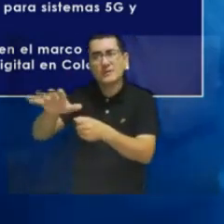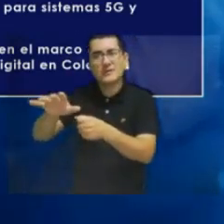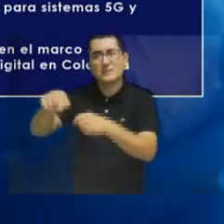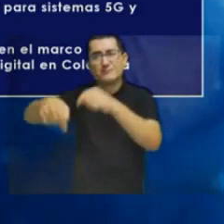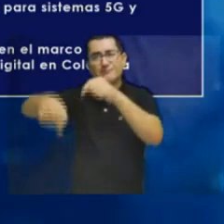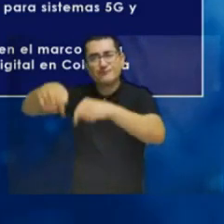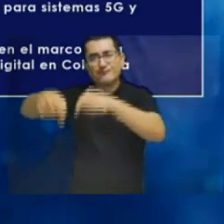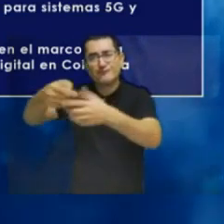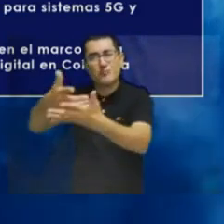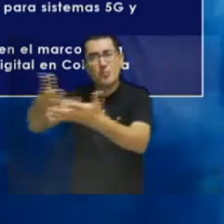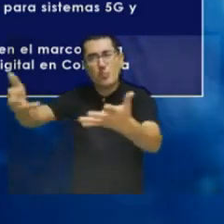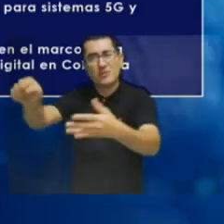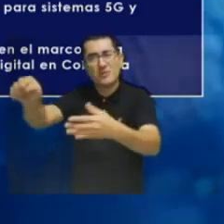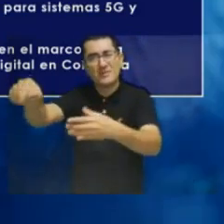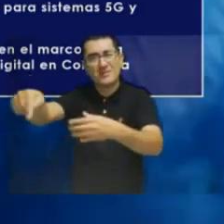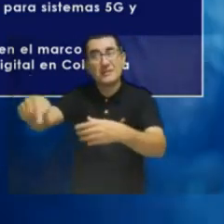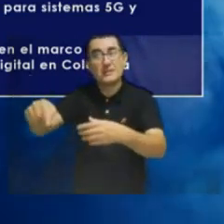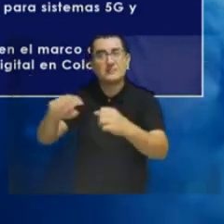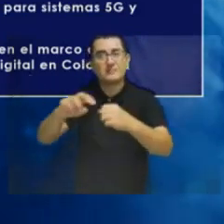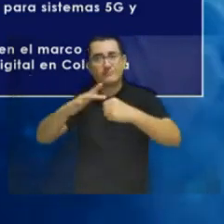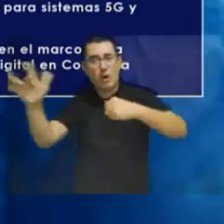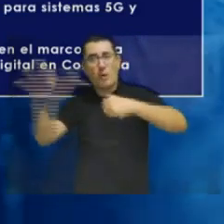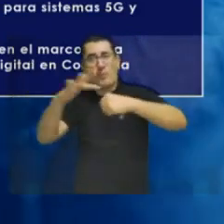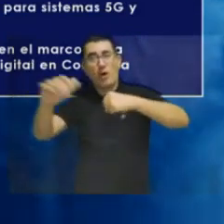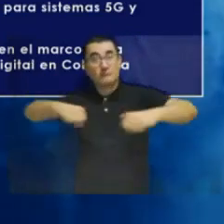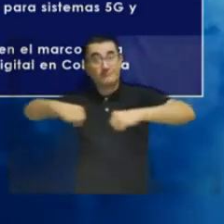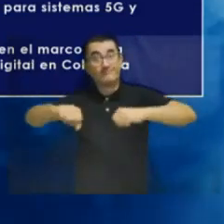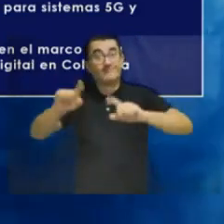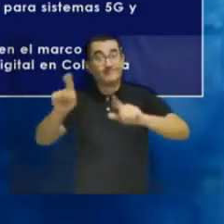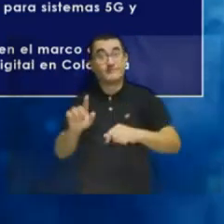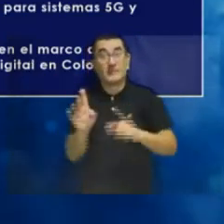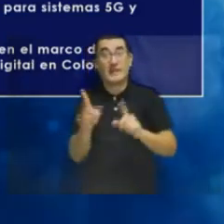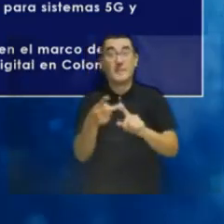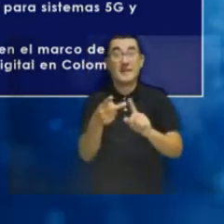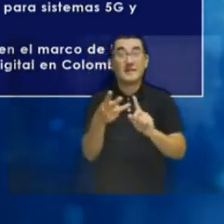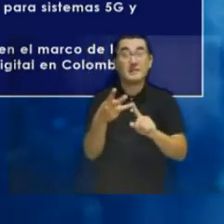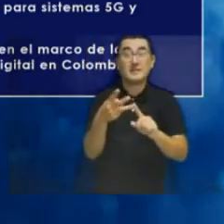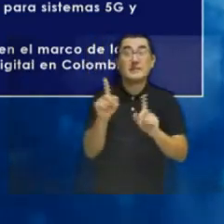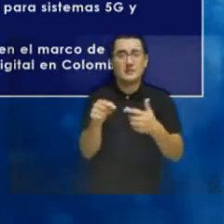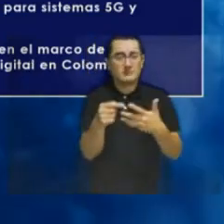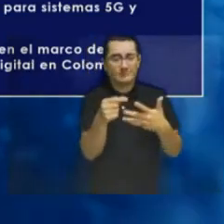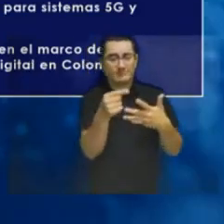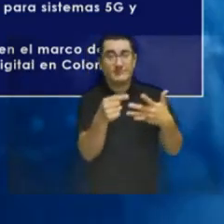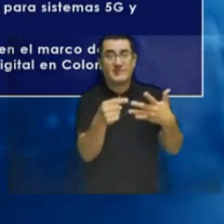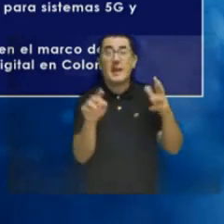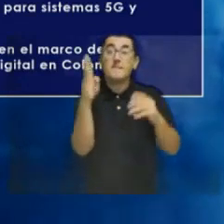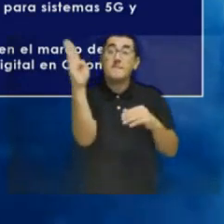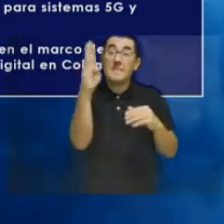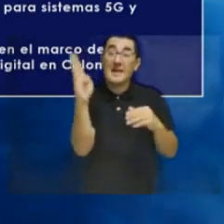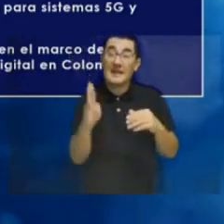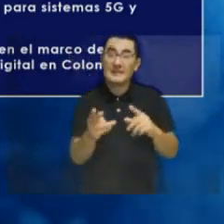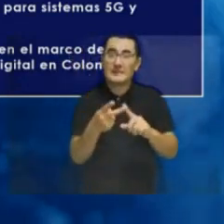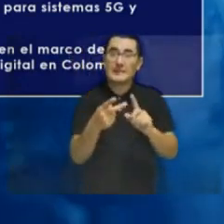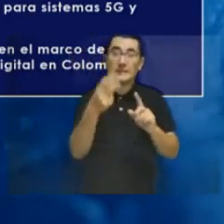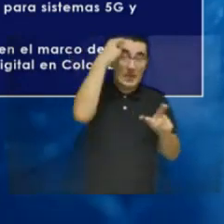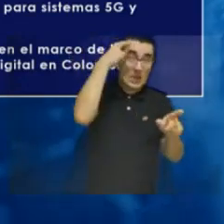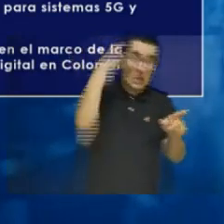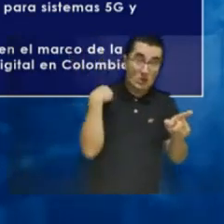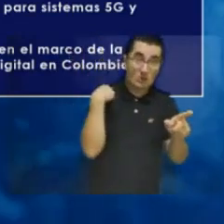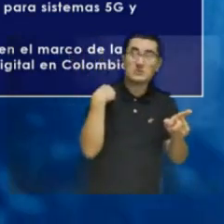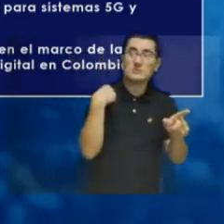through the assets of spectrum. And also progress made in Brazil and the United Kingdom.